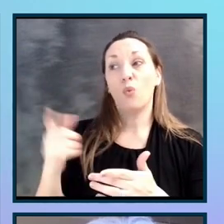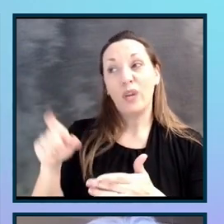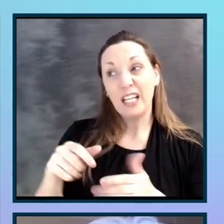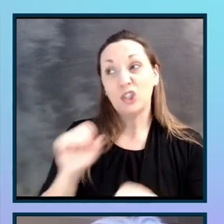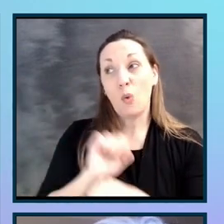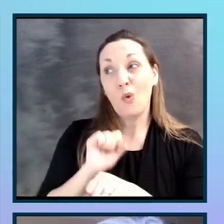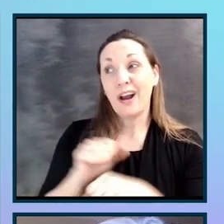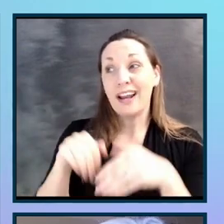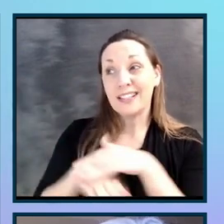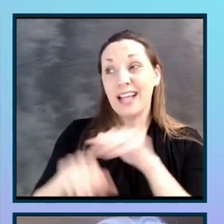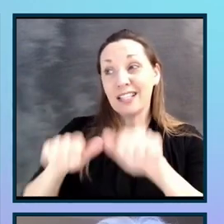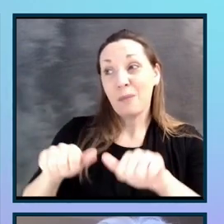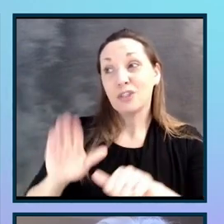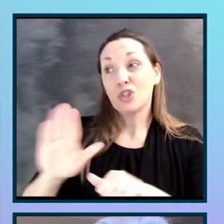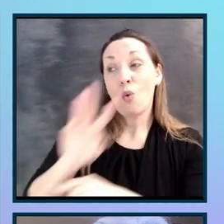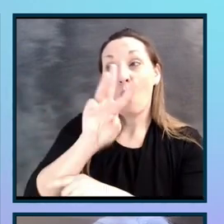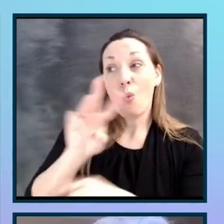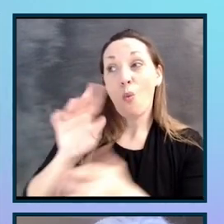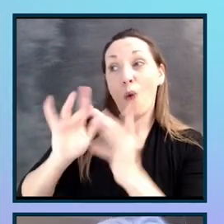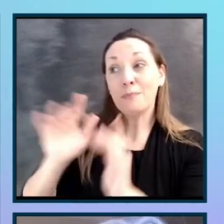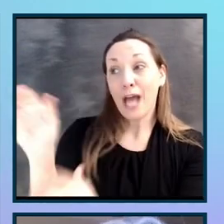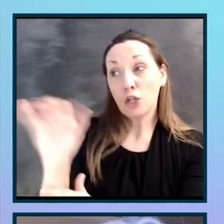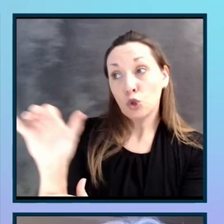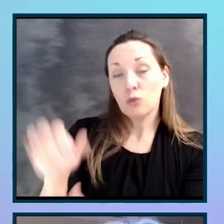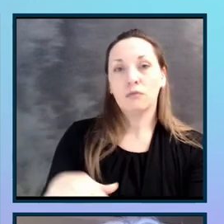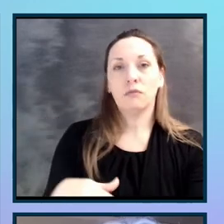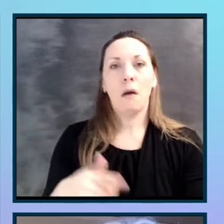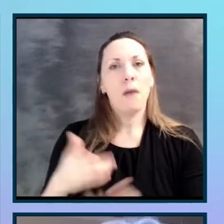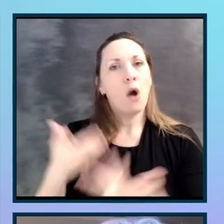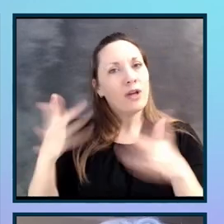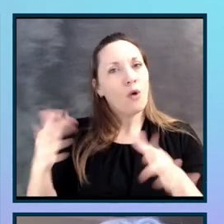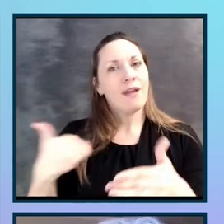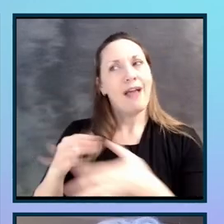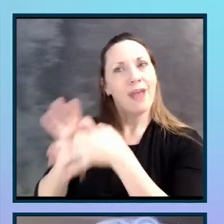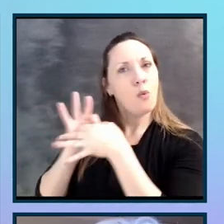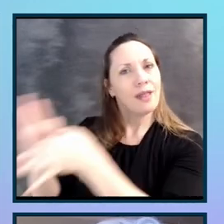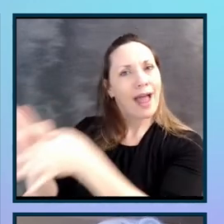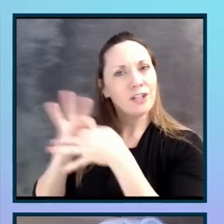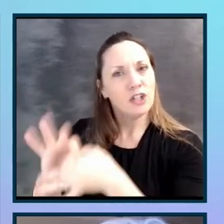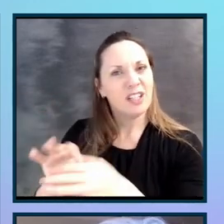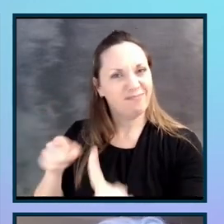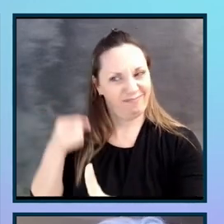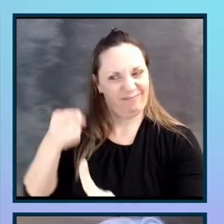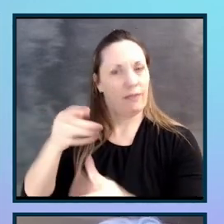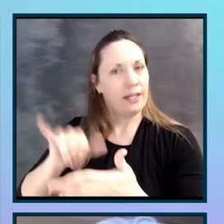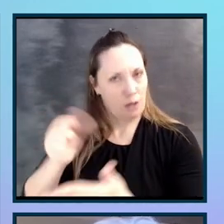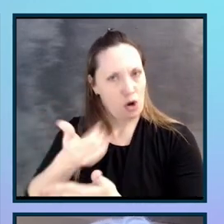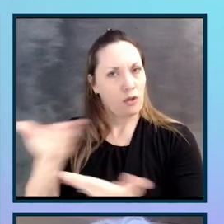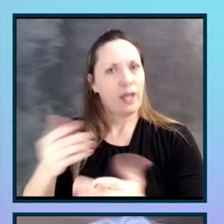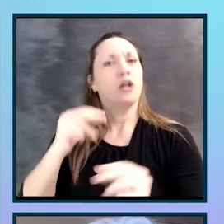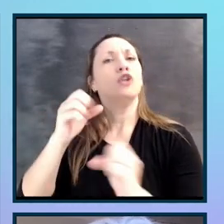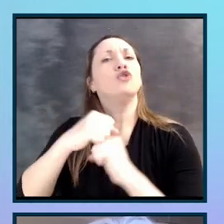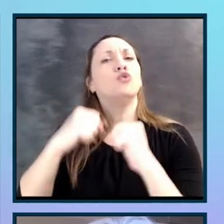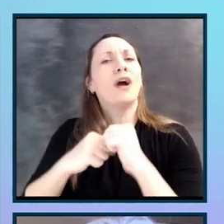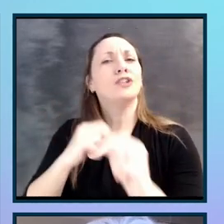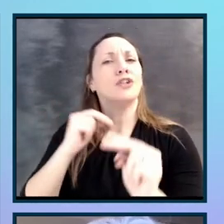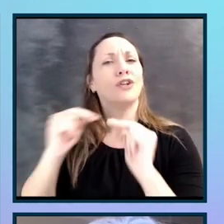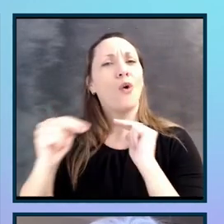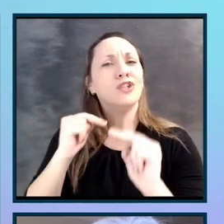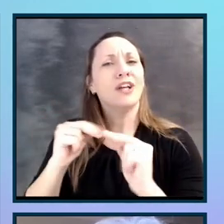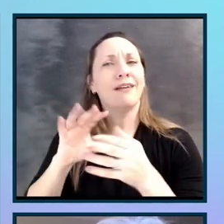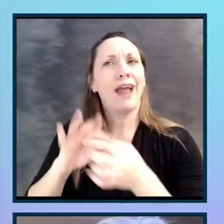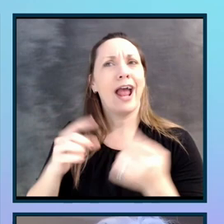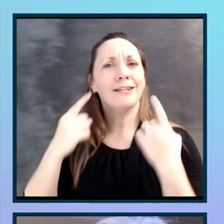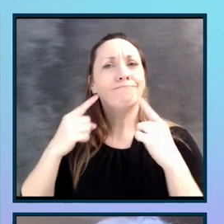website too. And because we had the relationship, that's another thing. Structured negotiation has succeeded